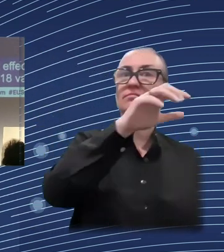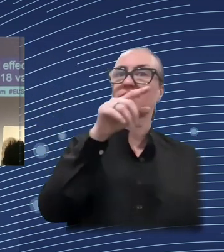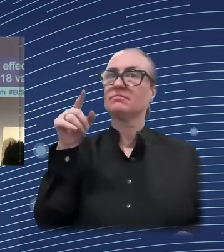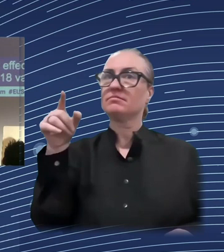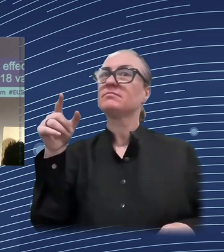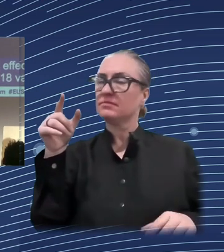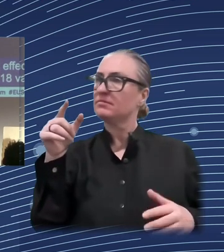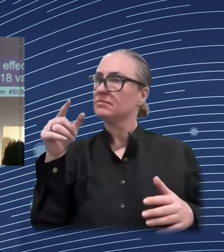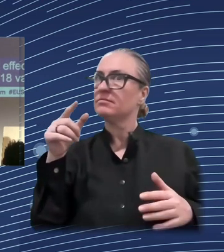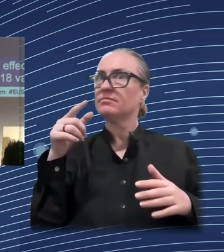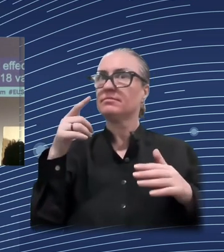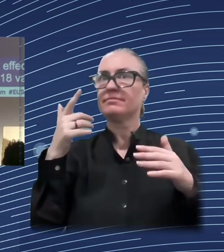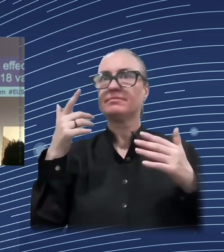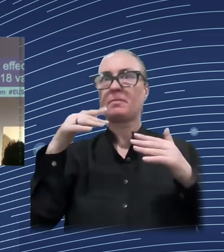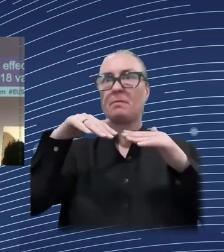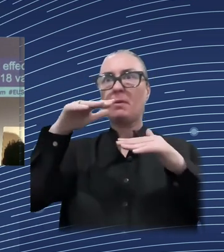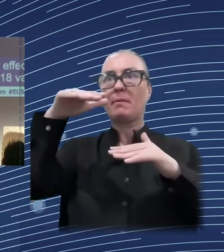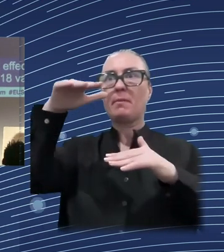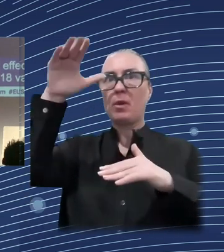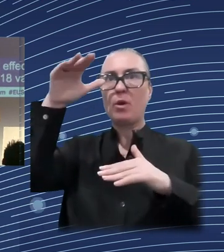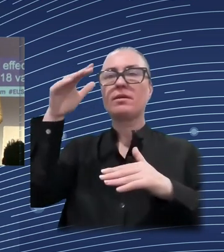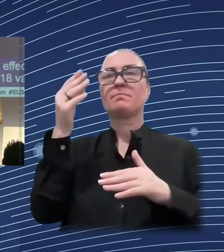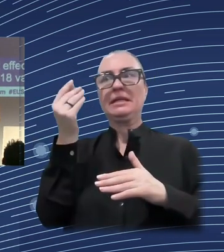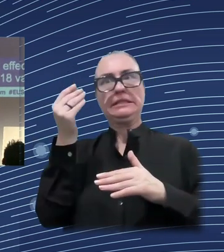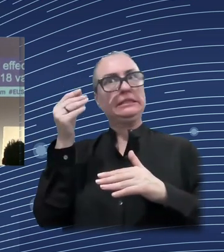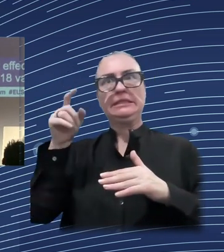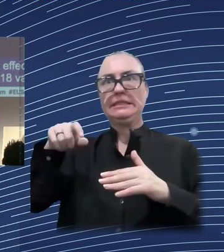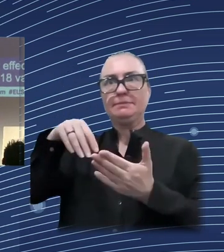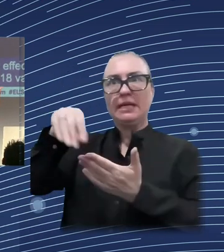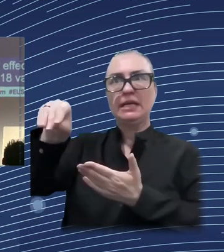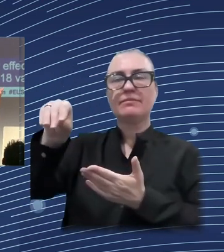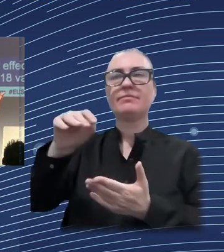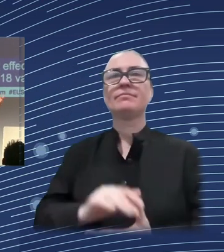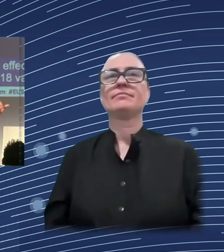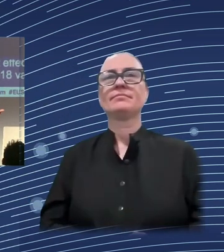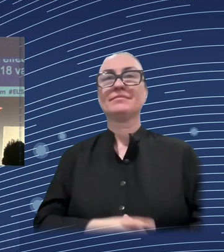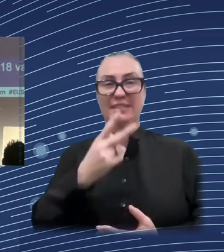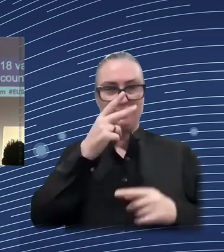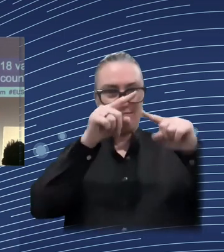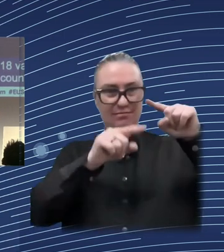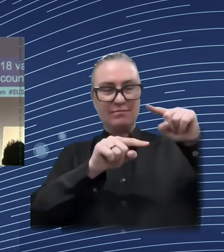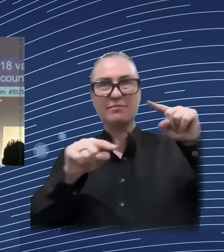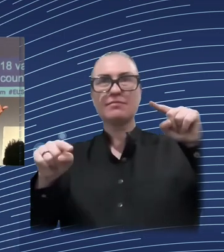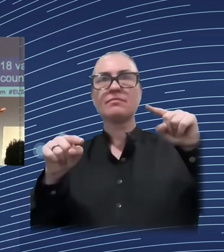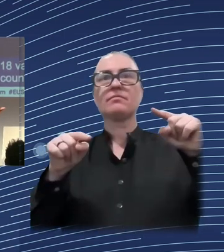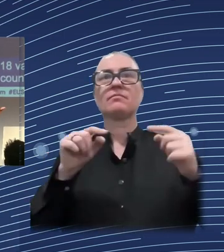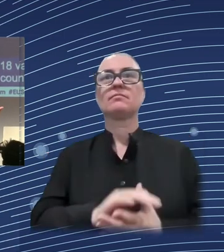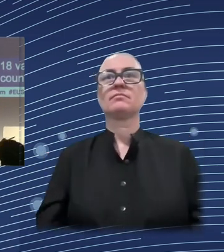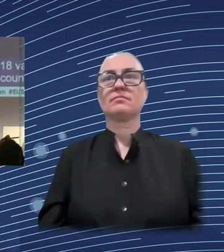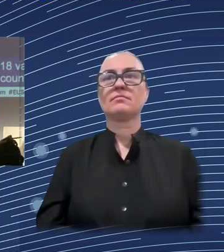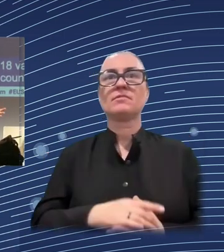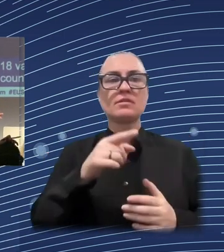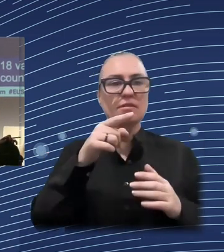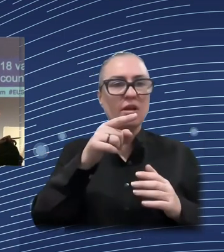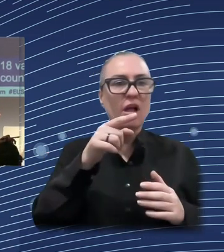And most of the other countries have effects far lower than this. So really, we were maybe a little bit surprised when we first saw this